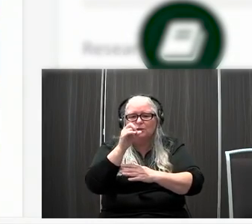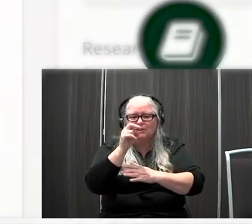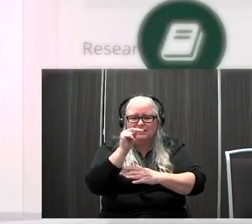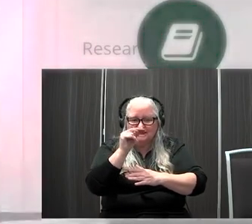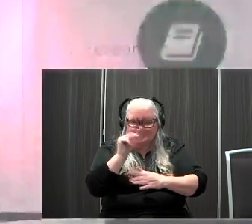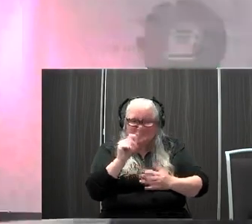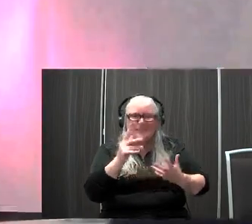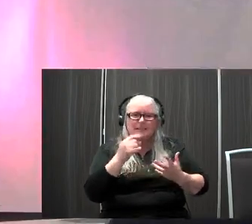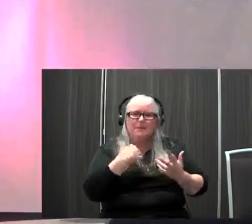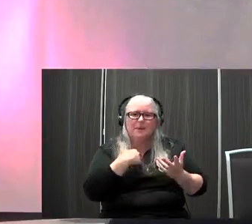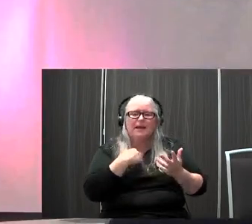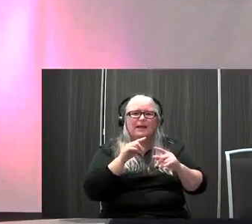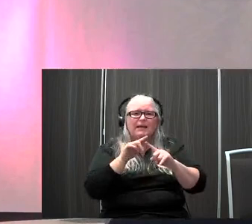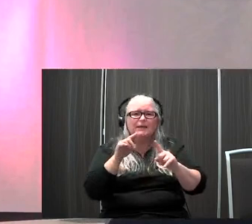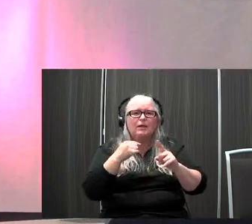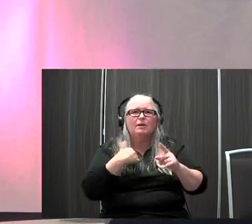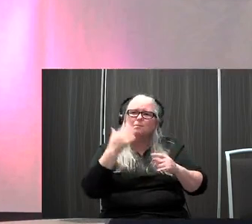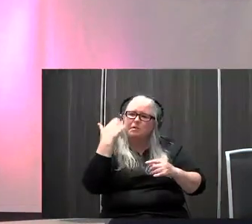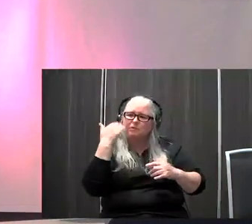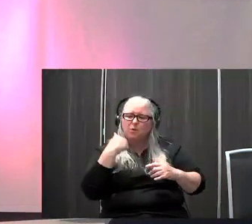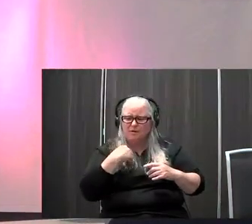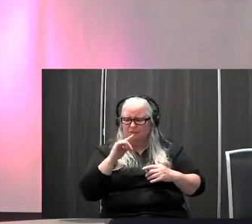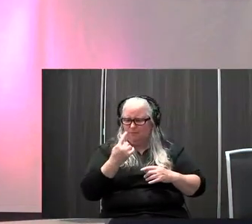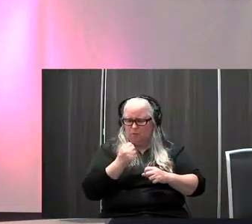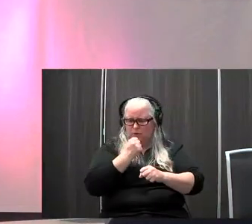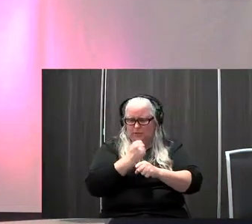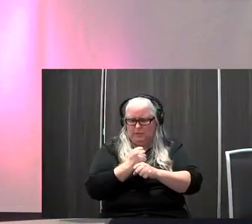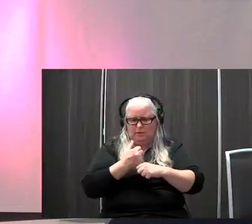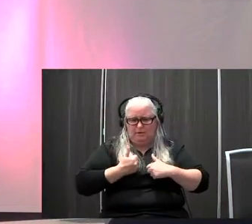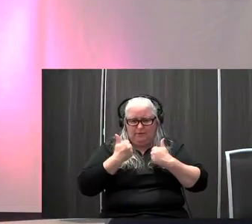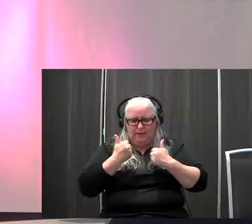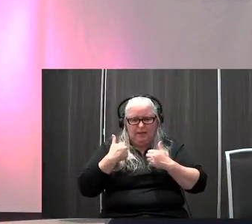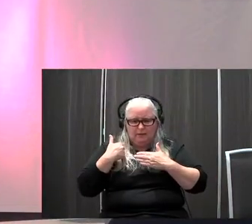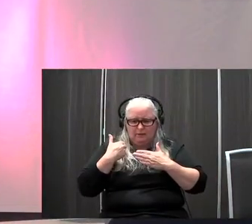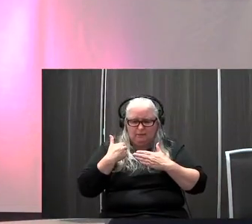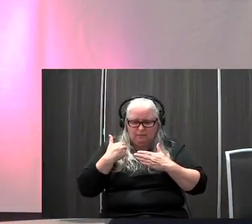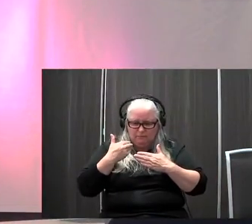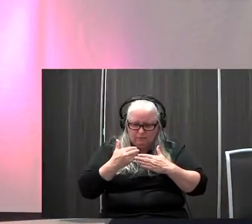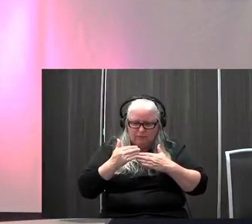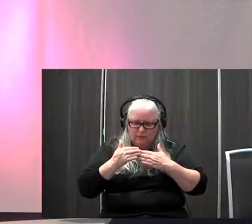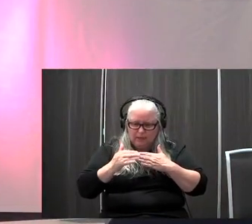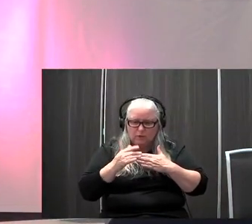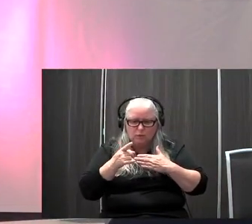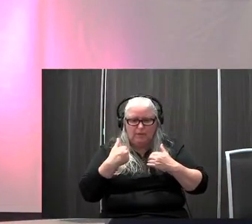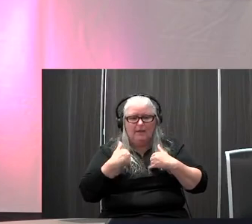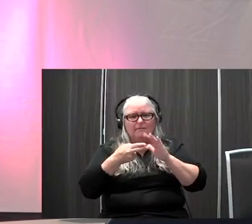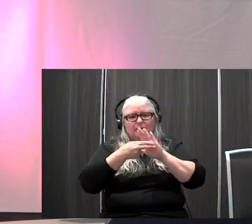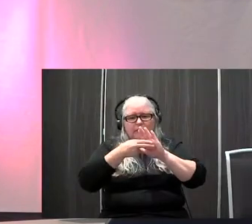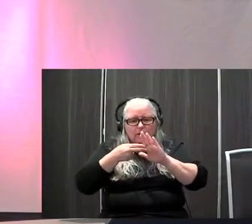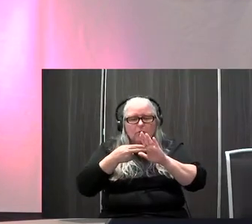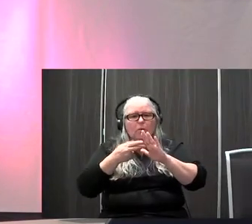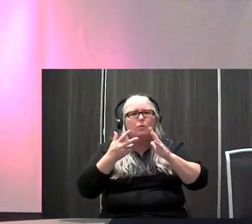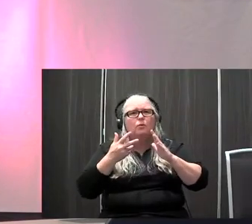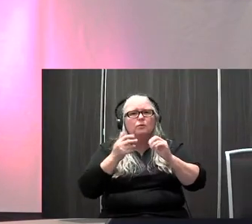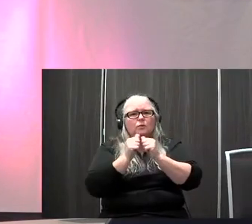be, maybe you were into your first year of life or even beyond when you would get finally diagnosed with charge officially. But I think that